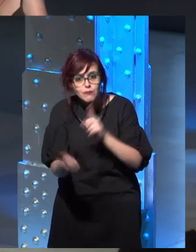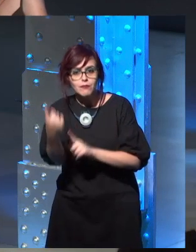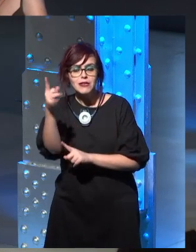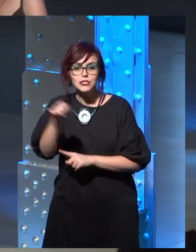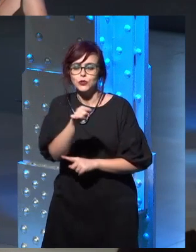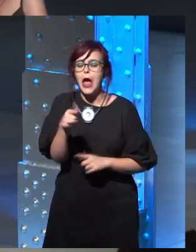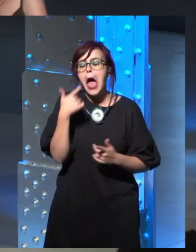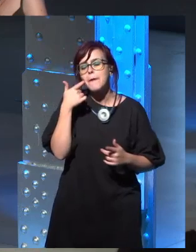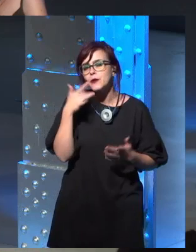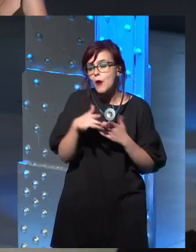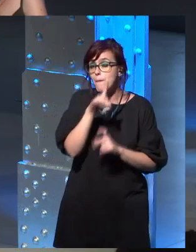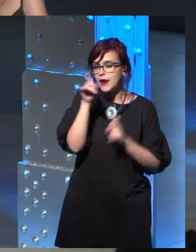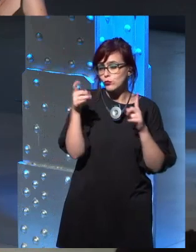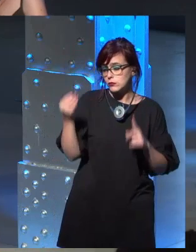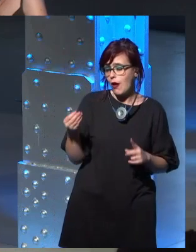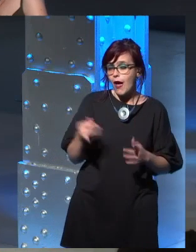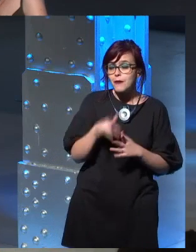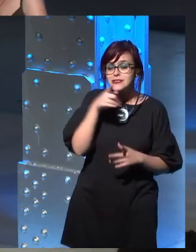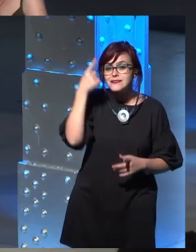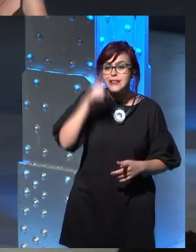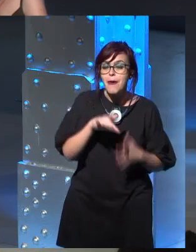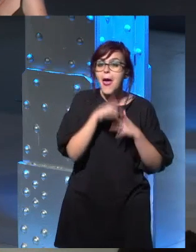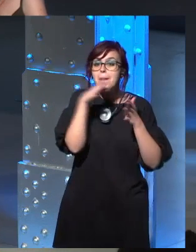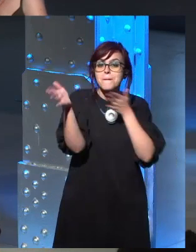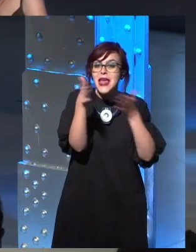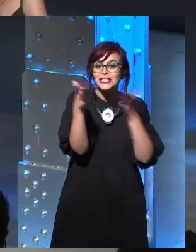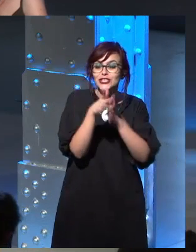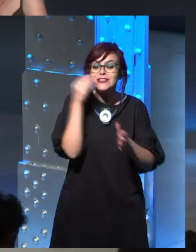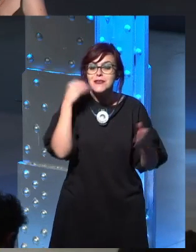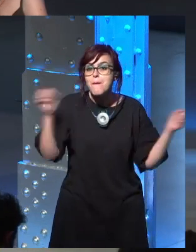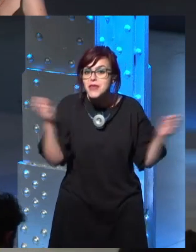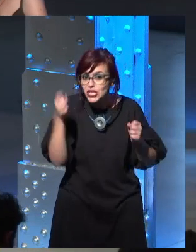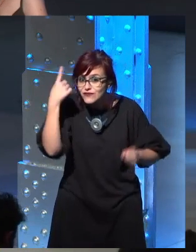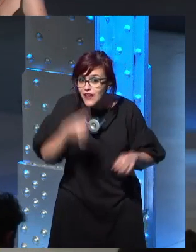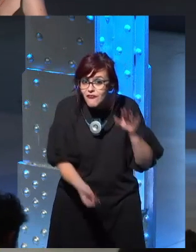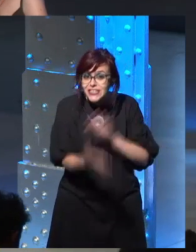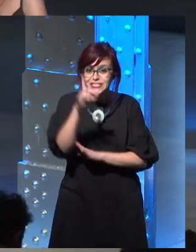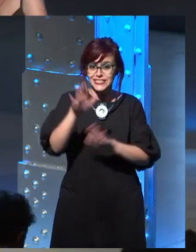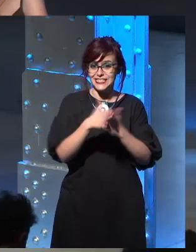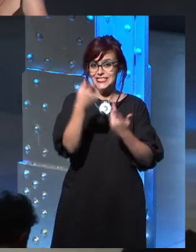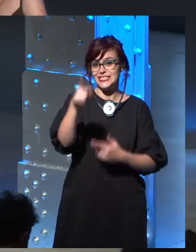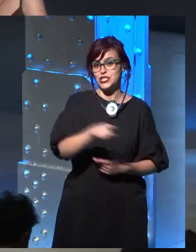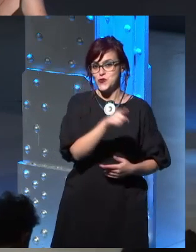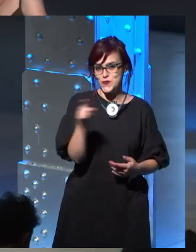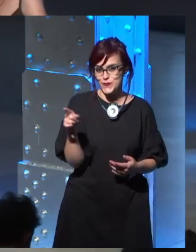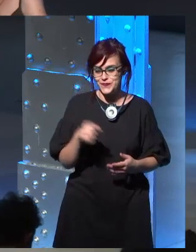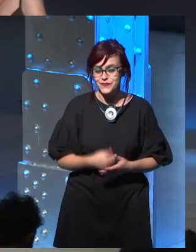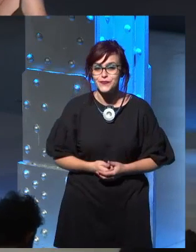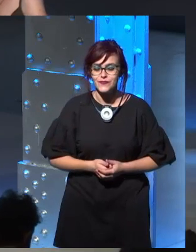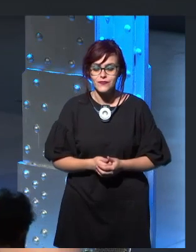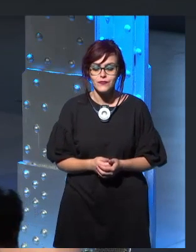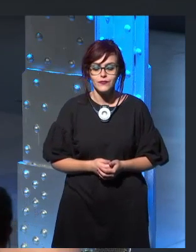And then the million dollar question. Do you know when the next book is going to be published?